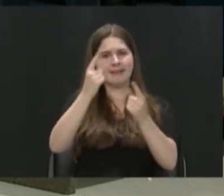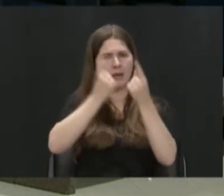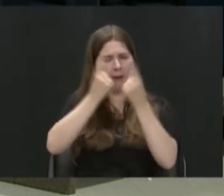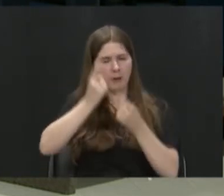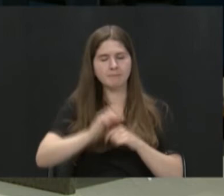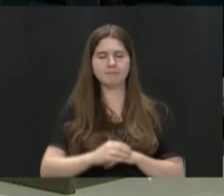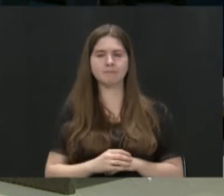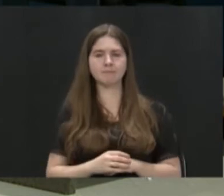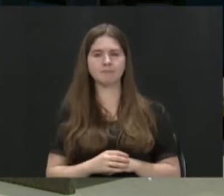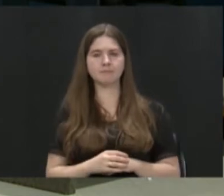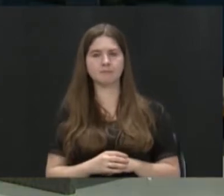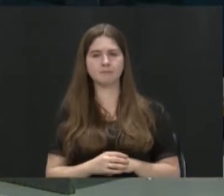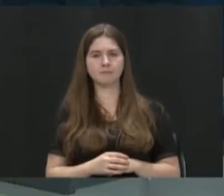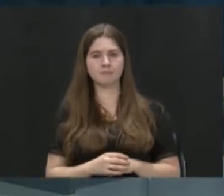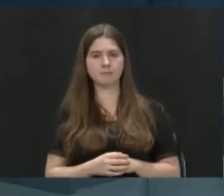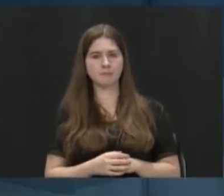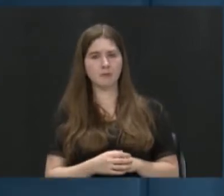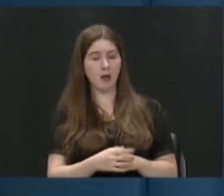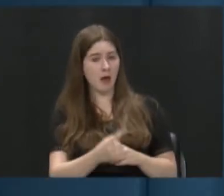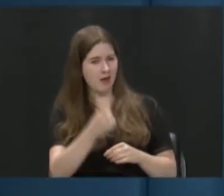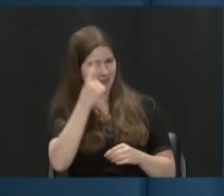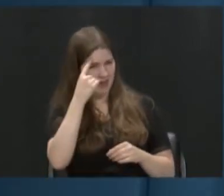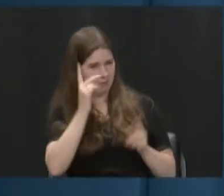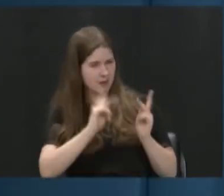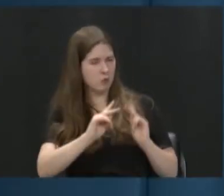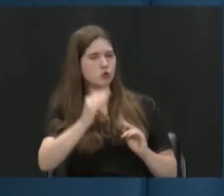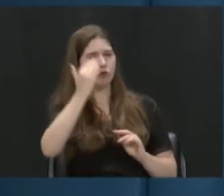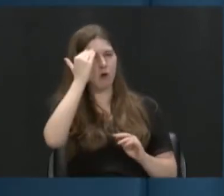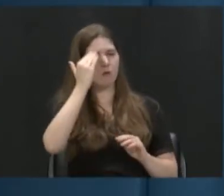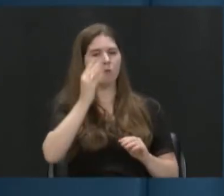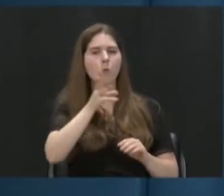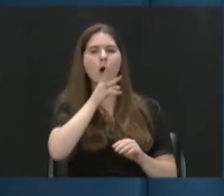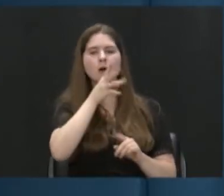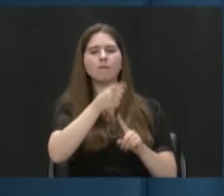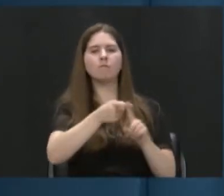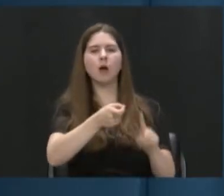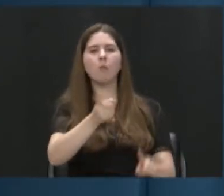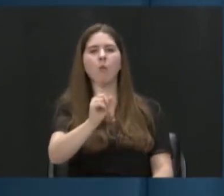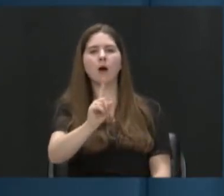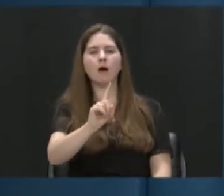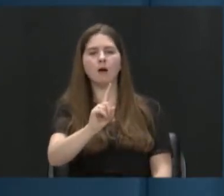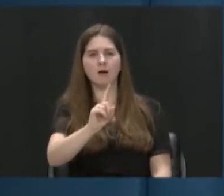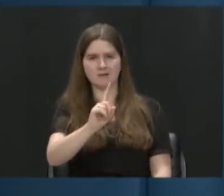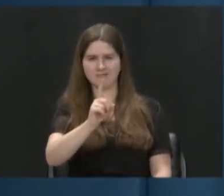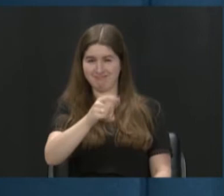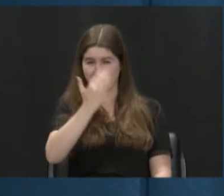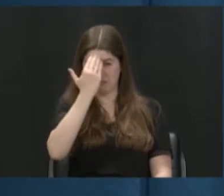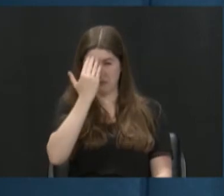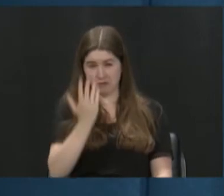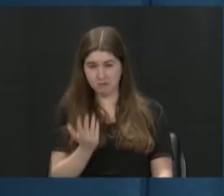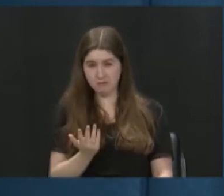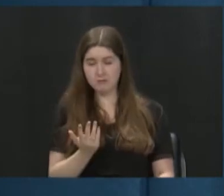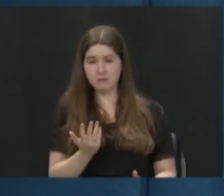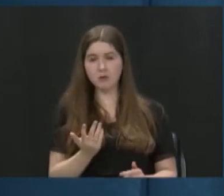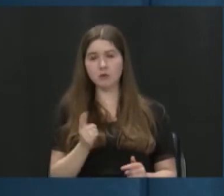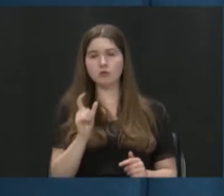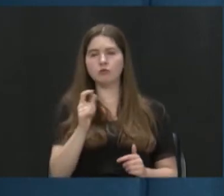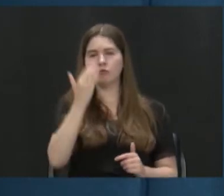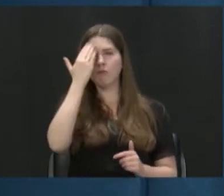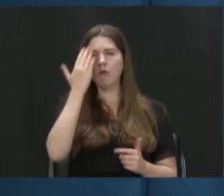I think people should be aware of where their water comes from. And then they should be aware of what kind of